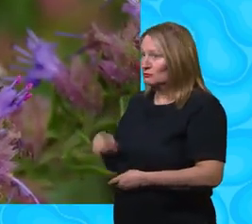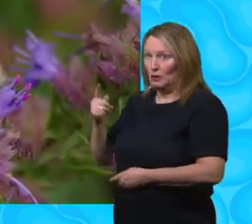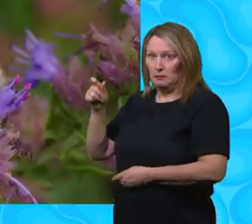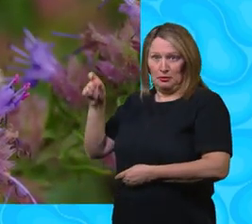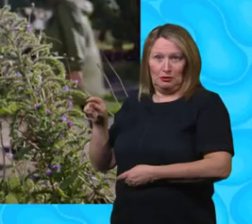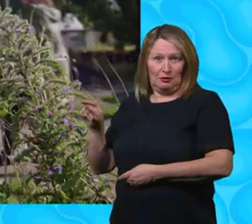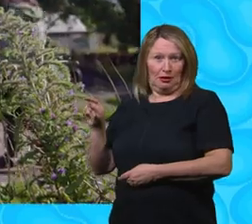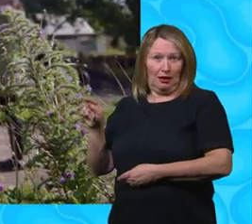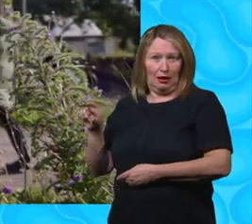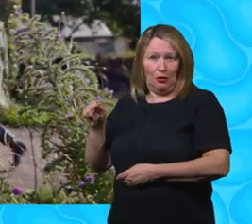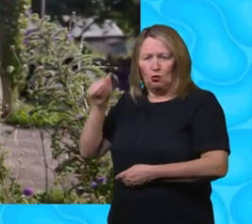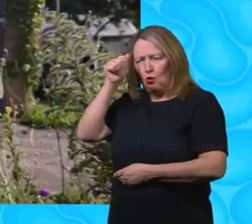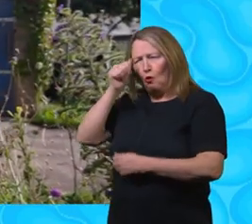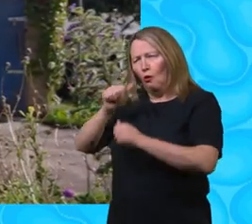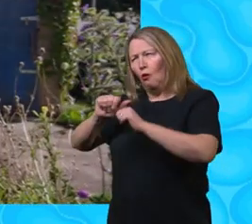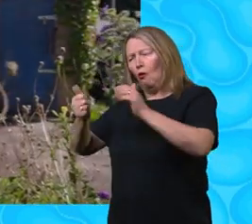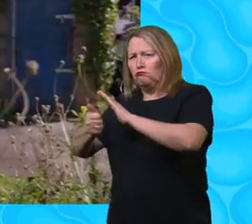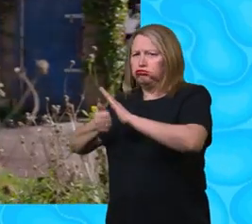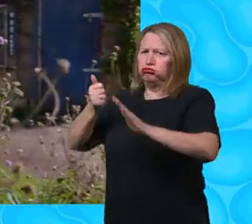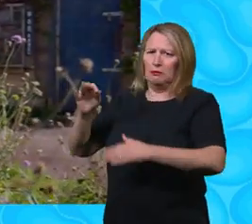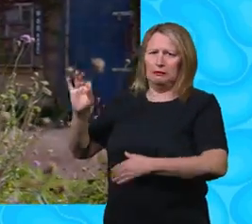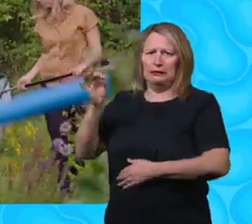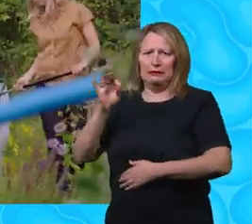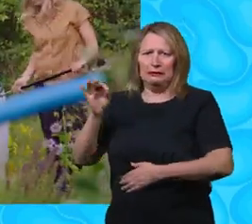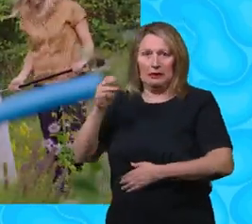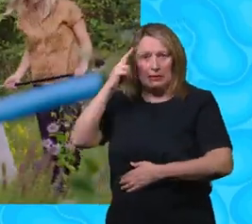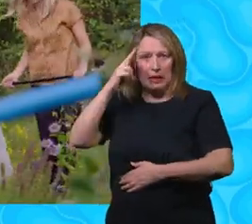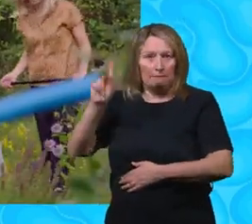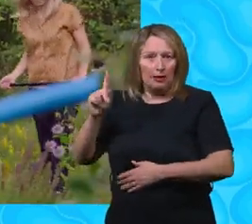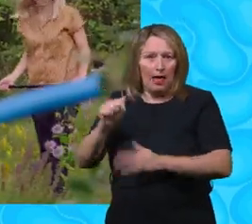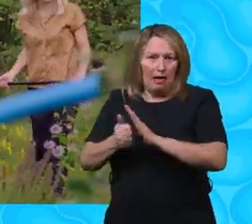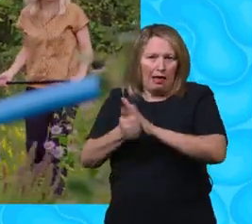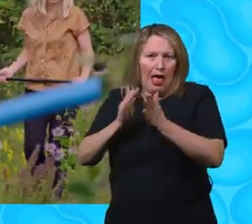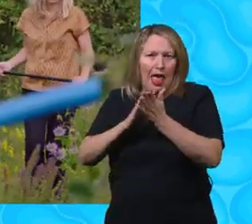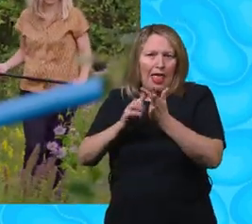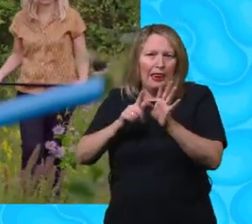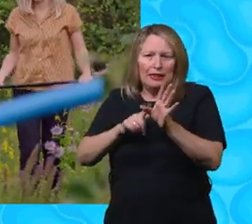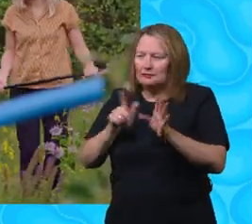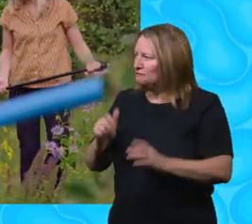And one person who knows all about bees is expert Hayley.